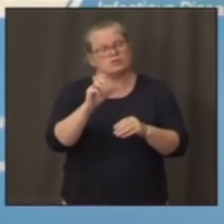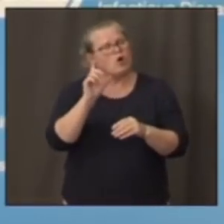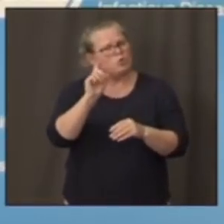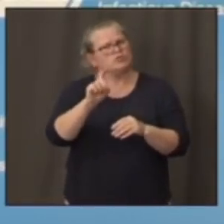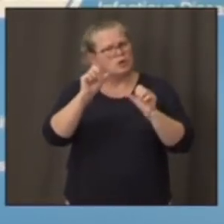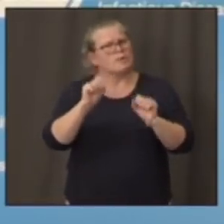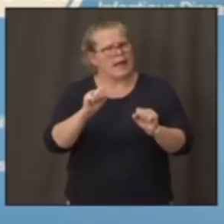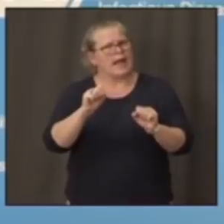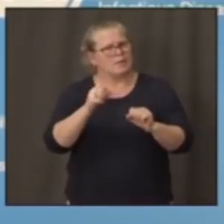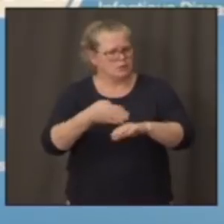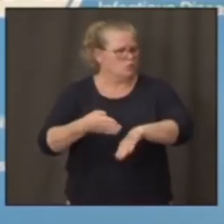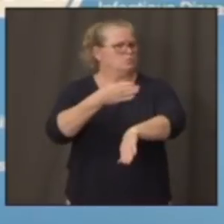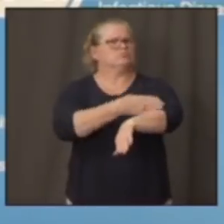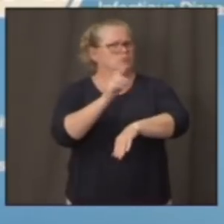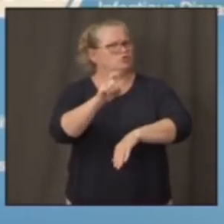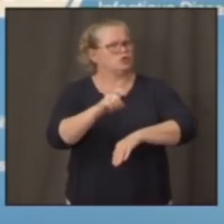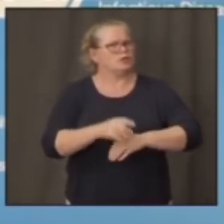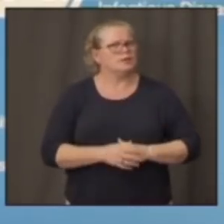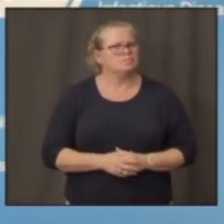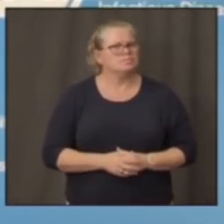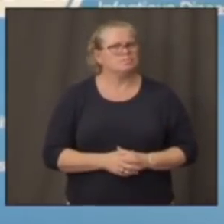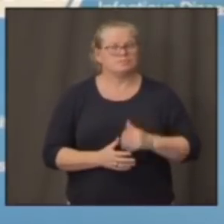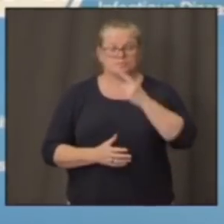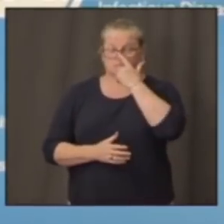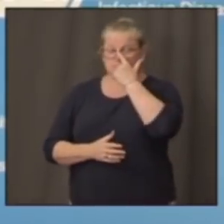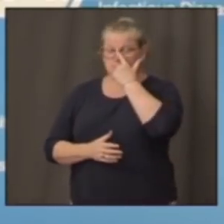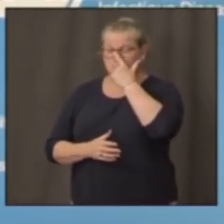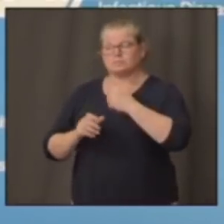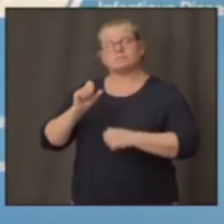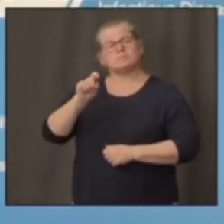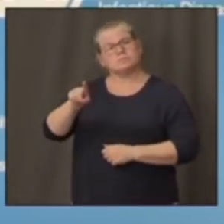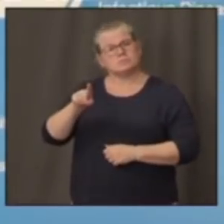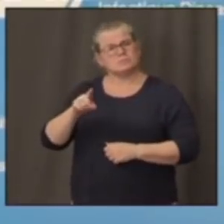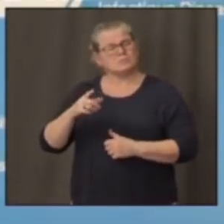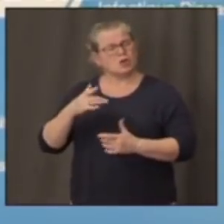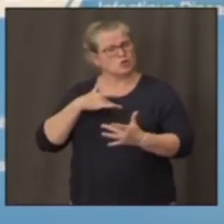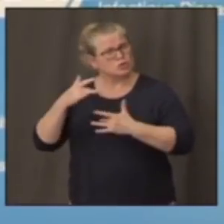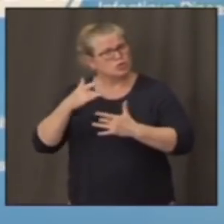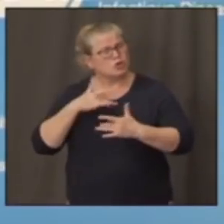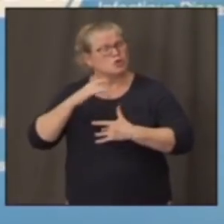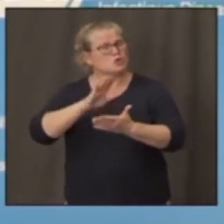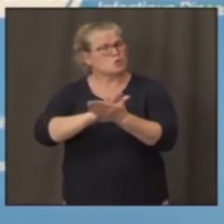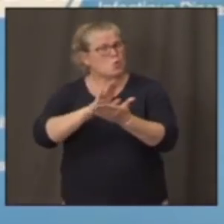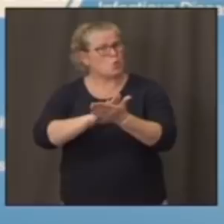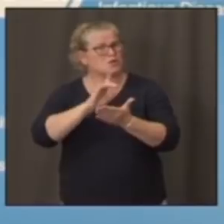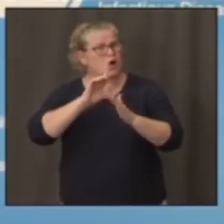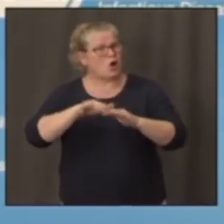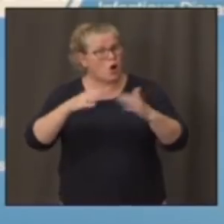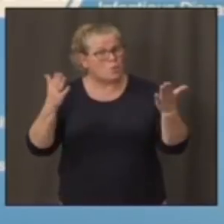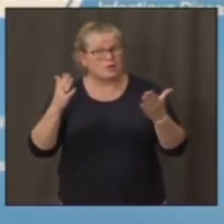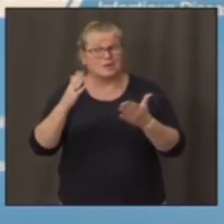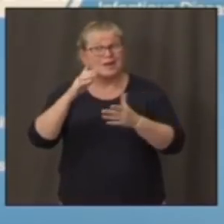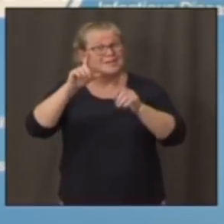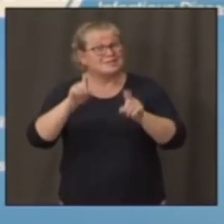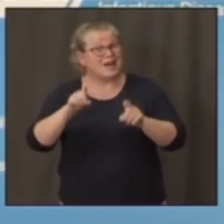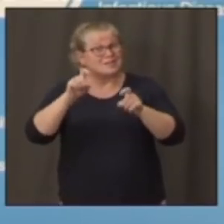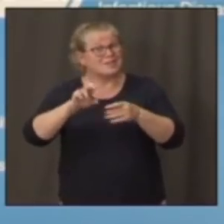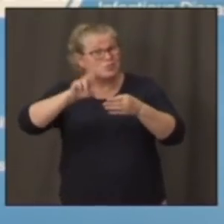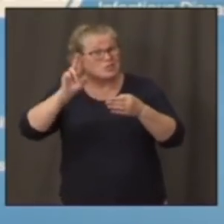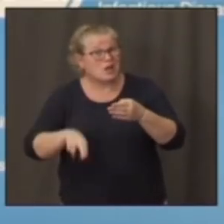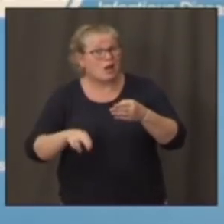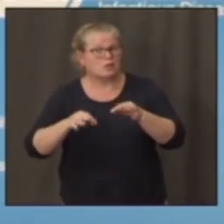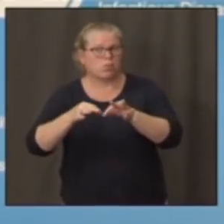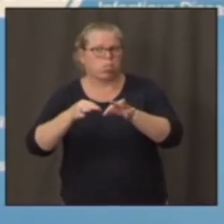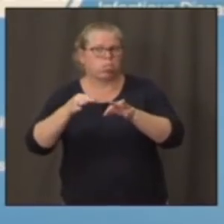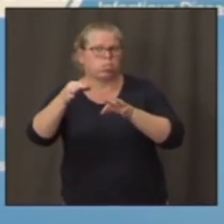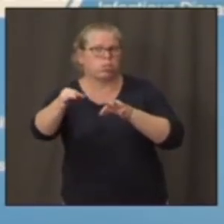And does it make you concerned that we're opening up schools and we still have testing results that are a week delayed?